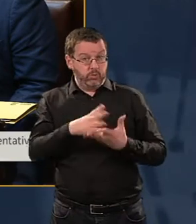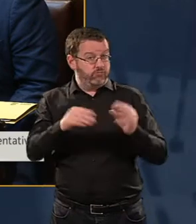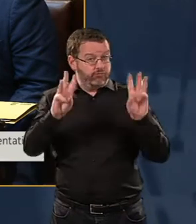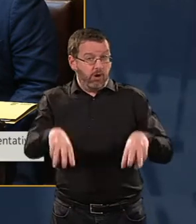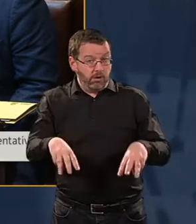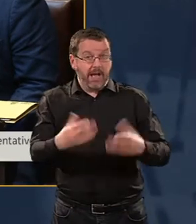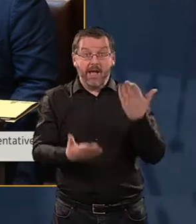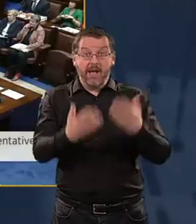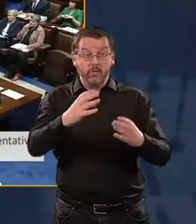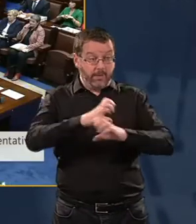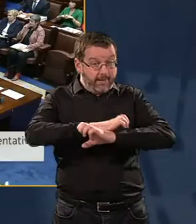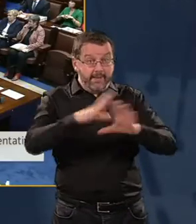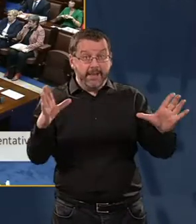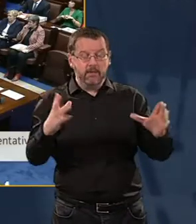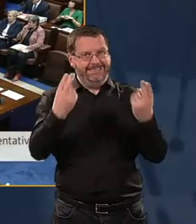it up is by such an audit.